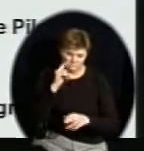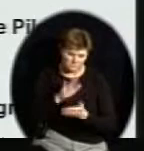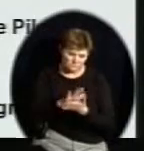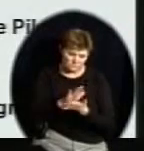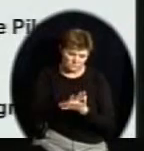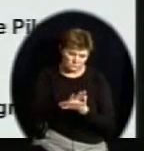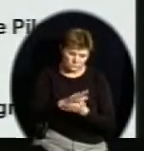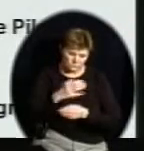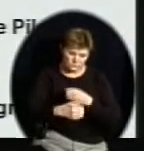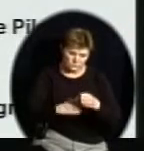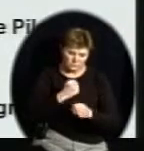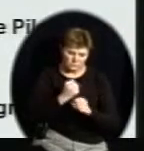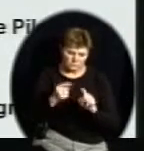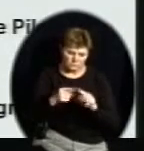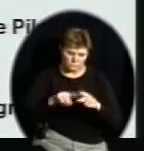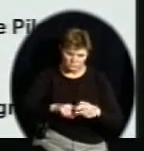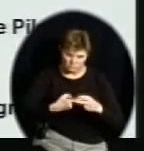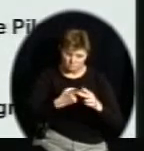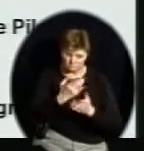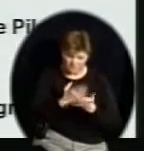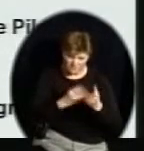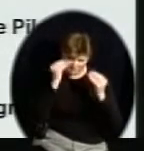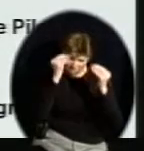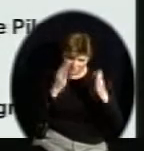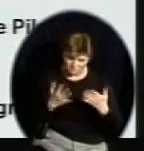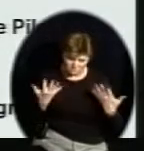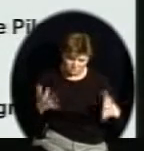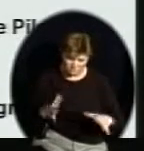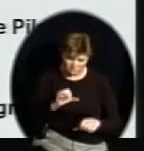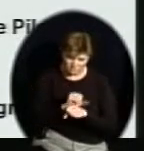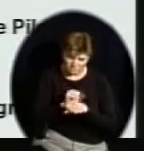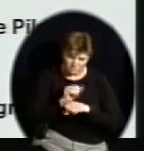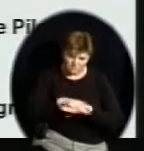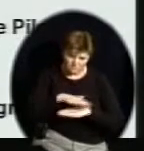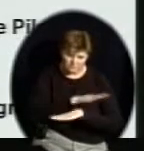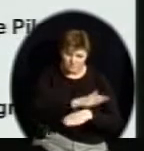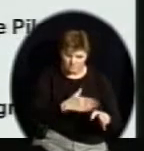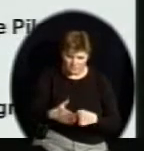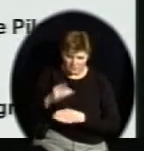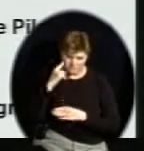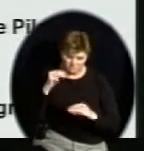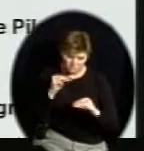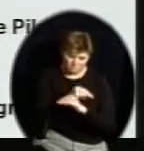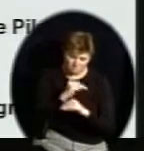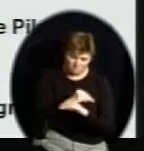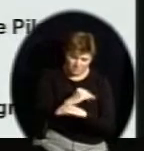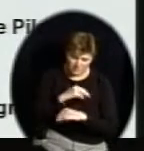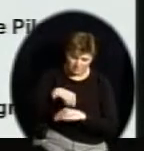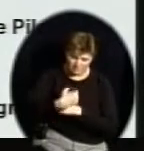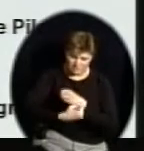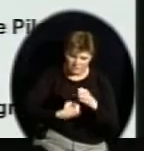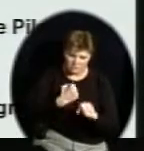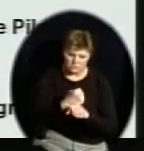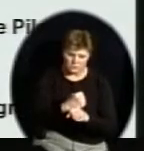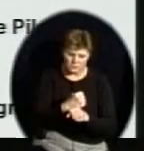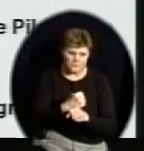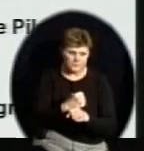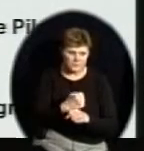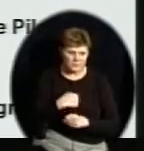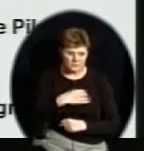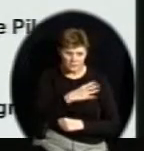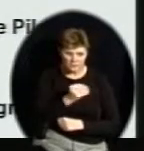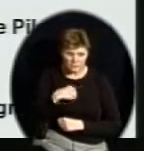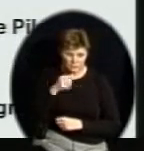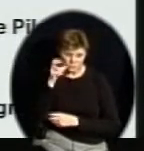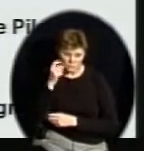on math lessons so that we can start off a smooth start of the year. But we've had multiple projects across this district, and I heard Lou Ann Herman